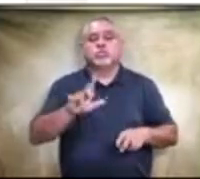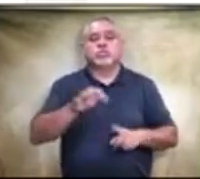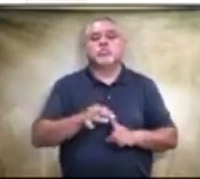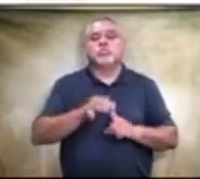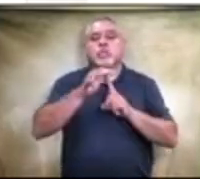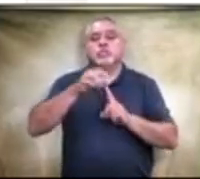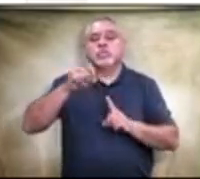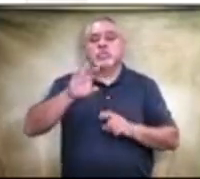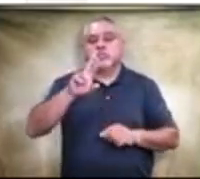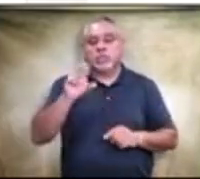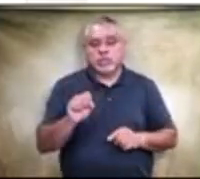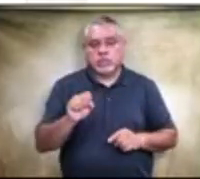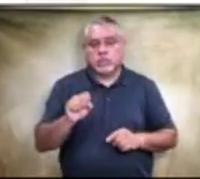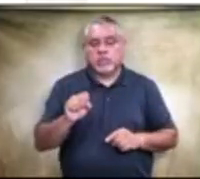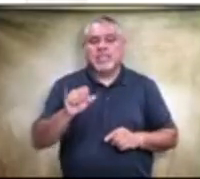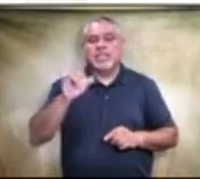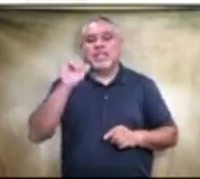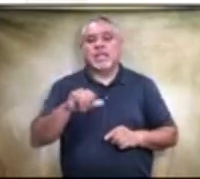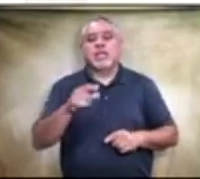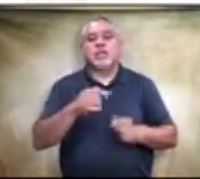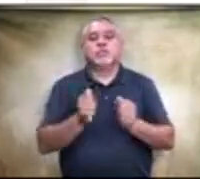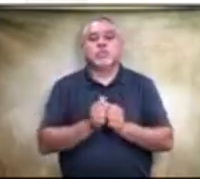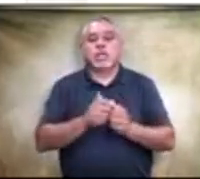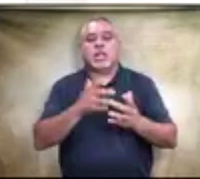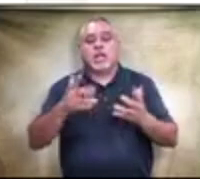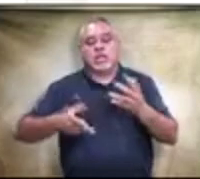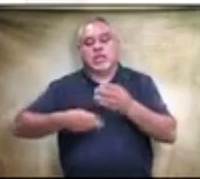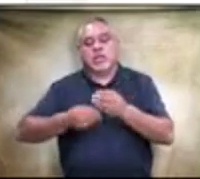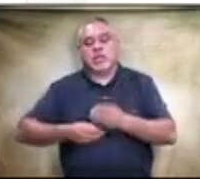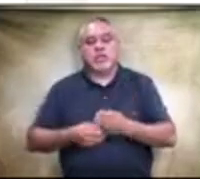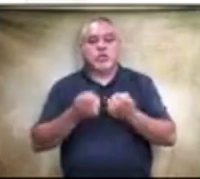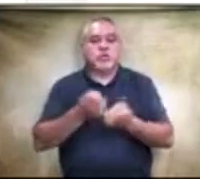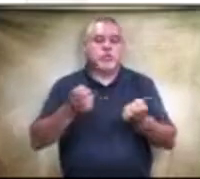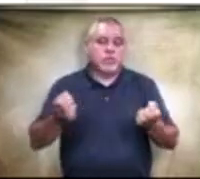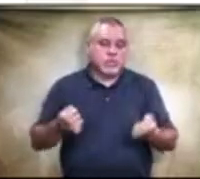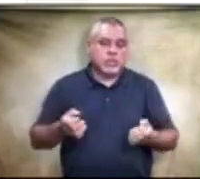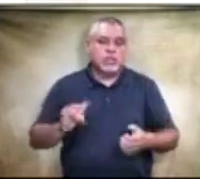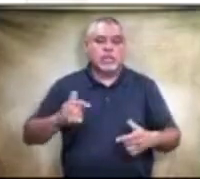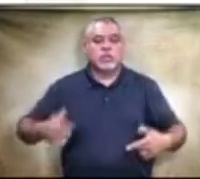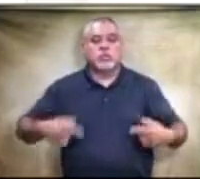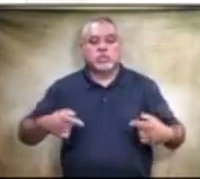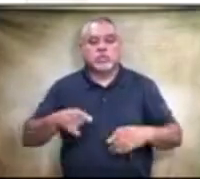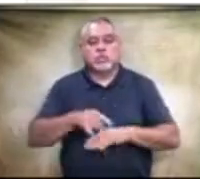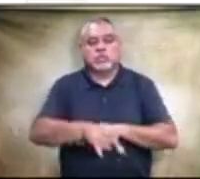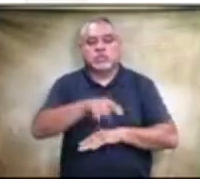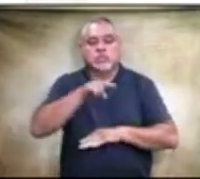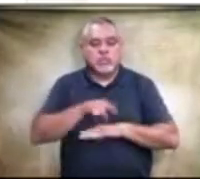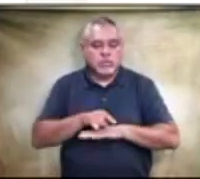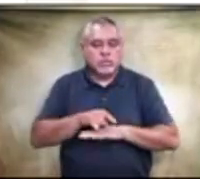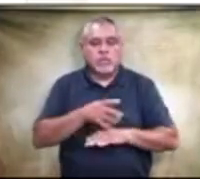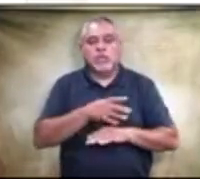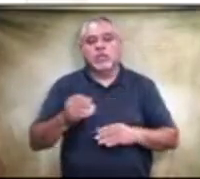bus and that comes with a lot of extra equipment such as the wheelchair lift and um